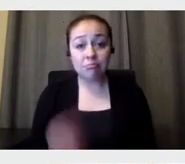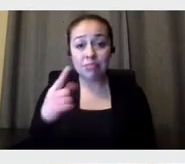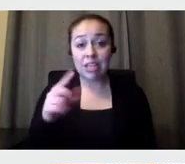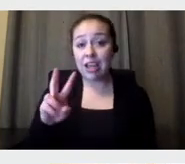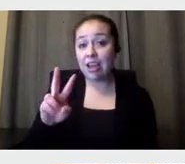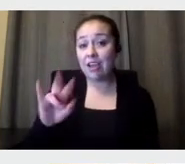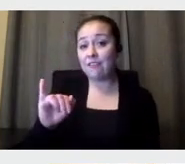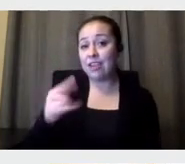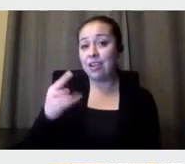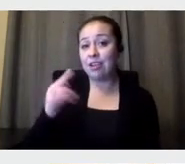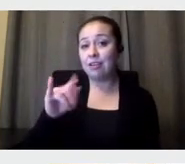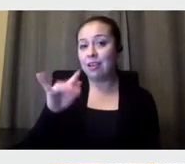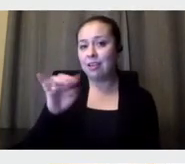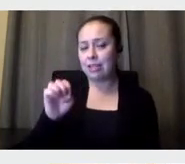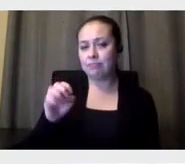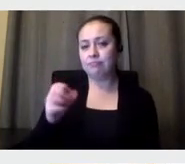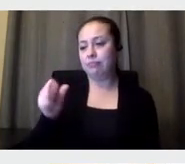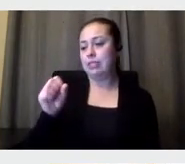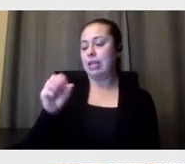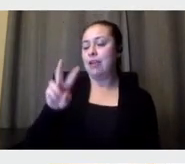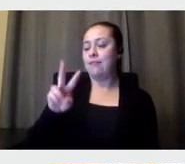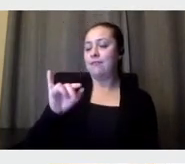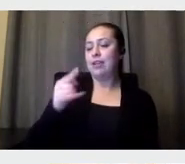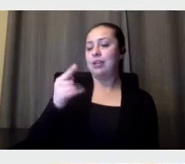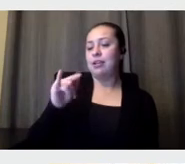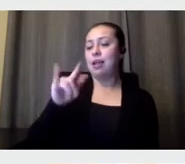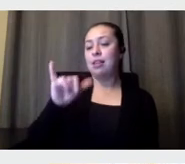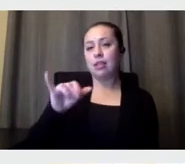You're not Vignelli. The Vignelli place was already taken.